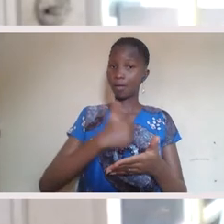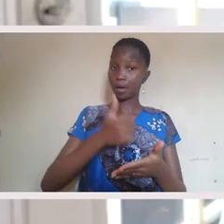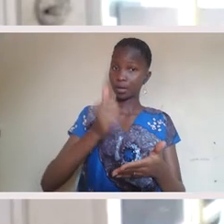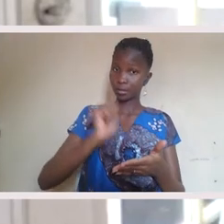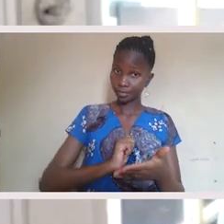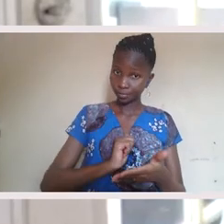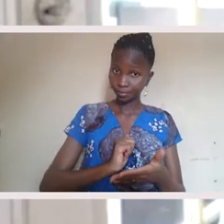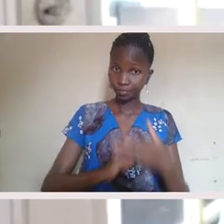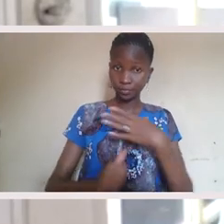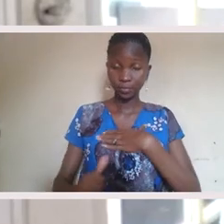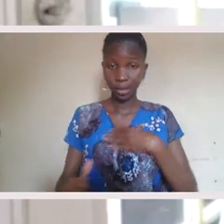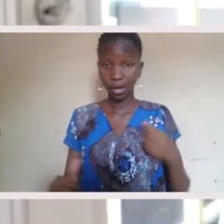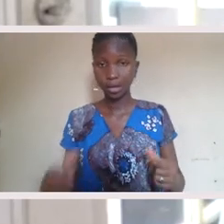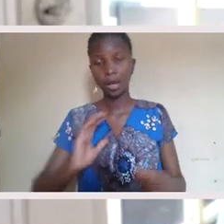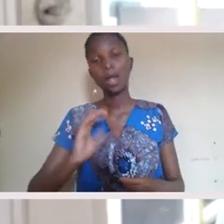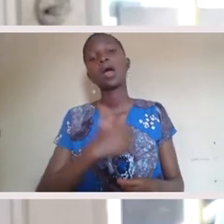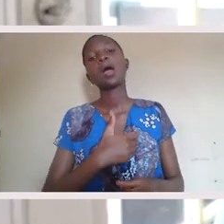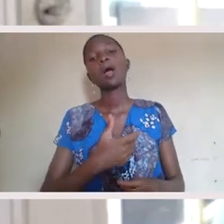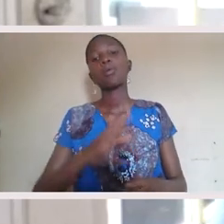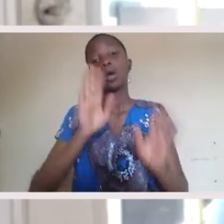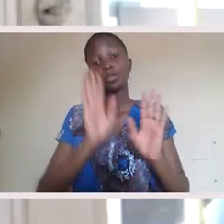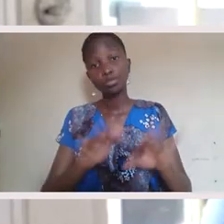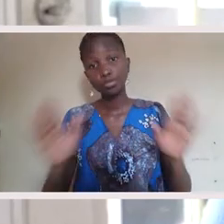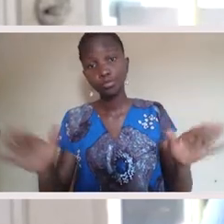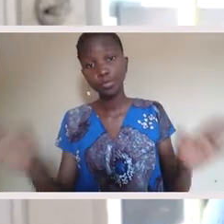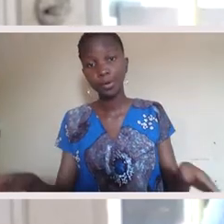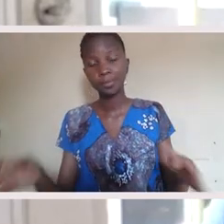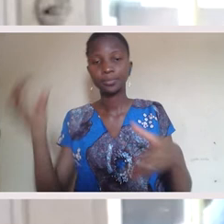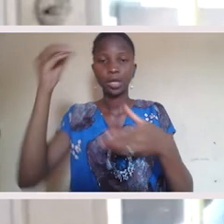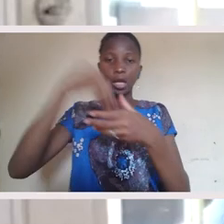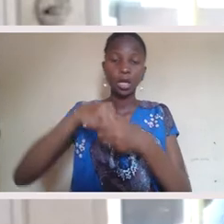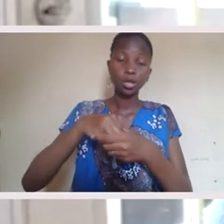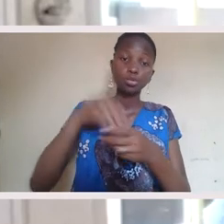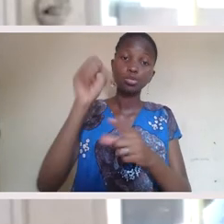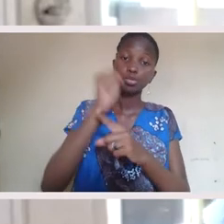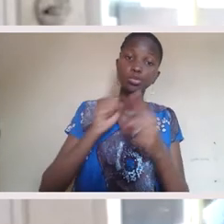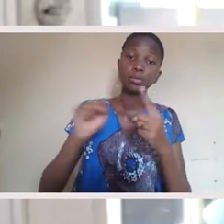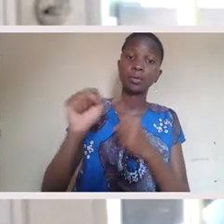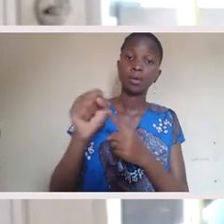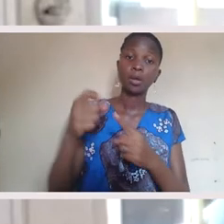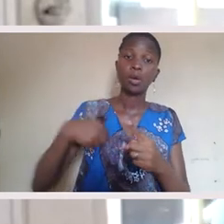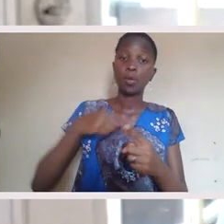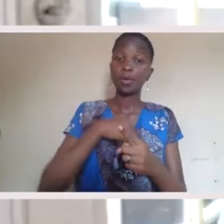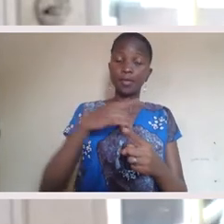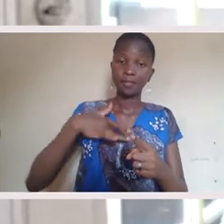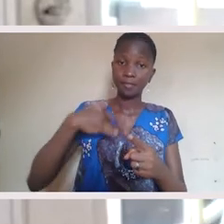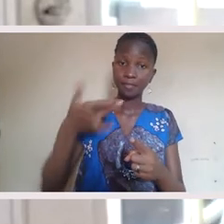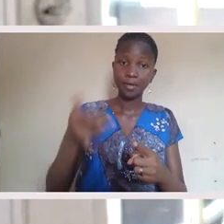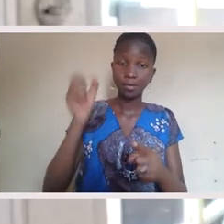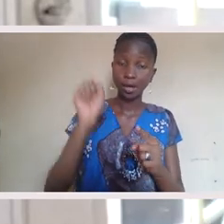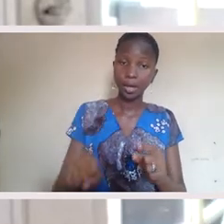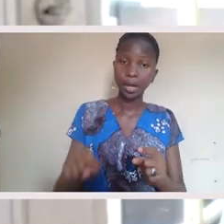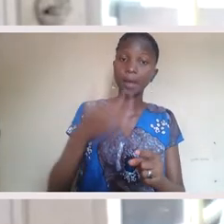fit into a society that we're starting to imagine could be better, could be less oppressive,